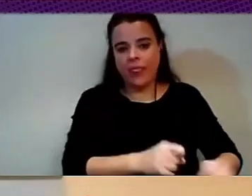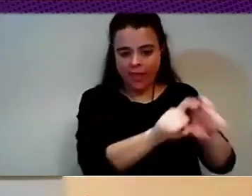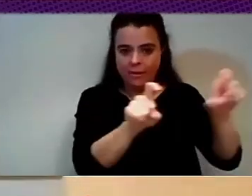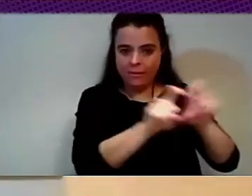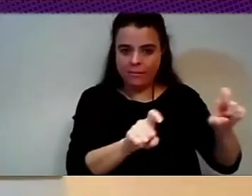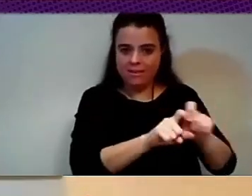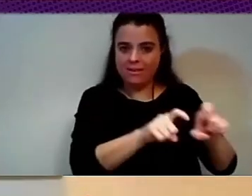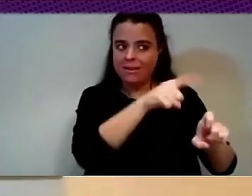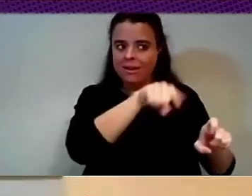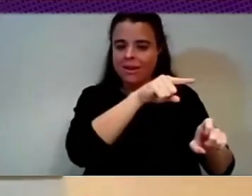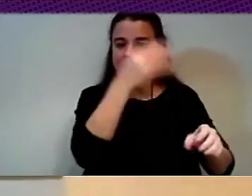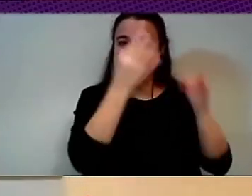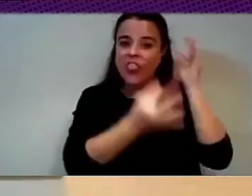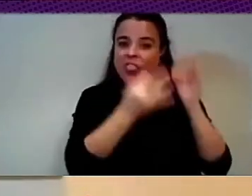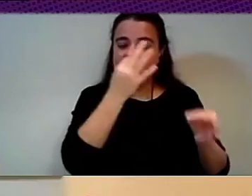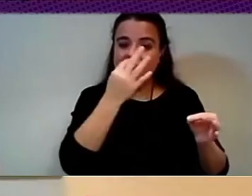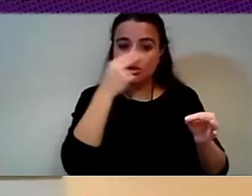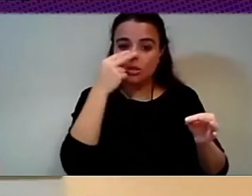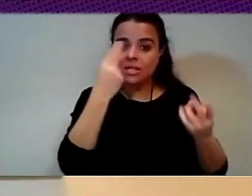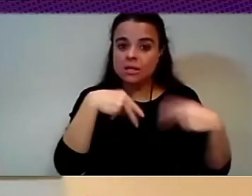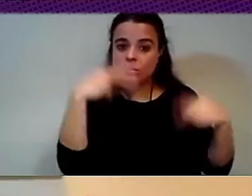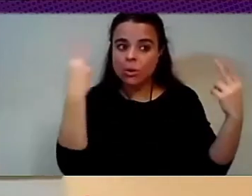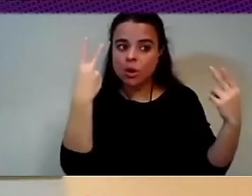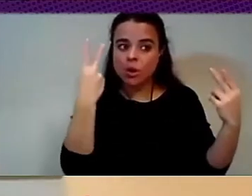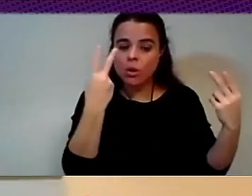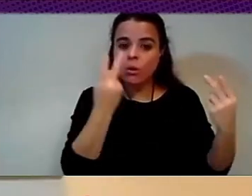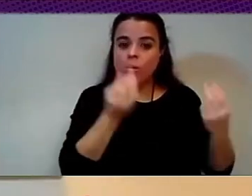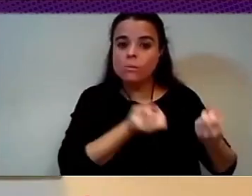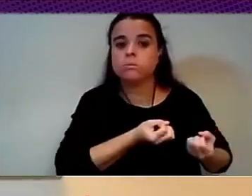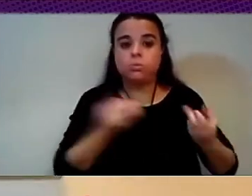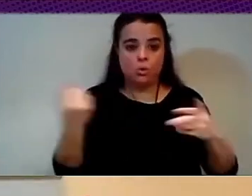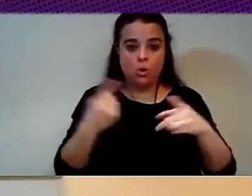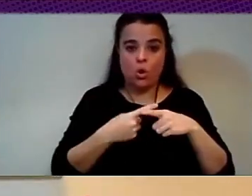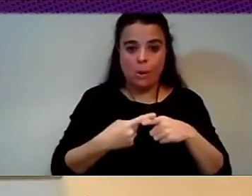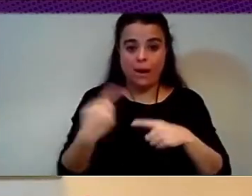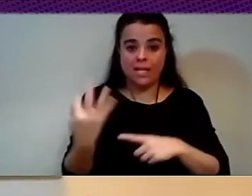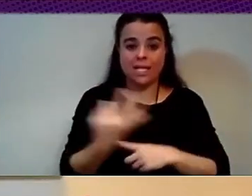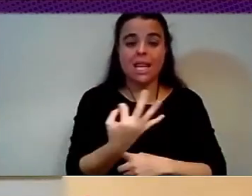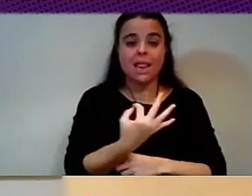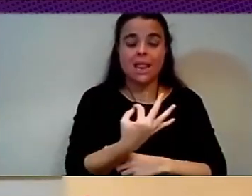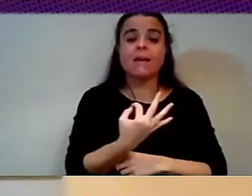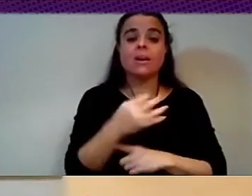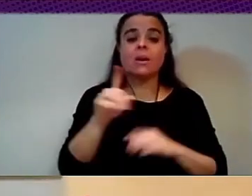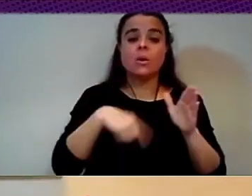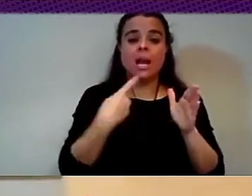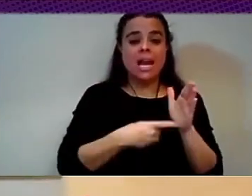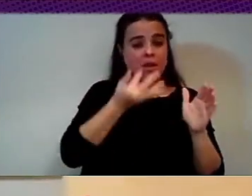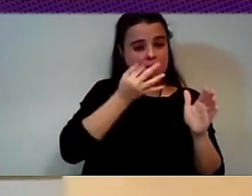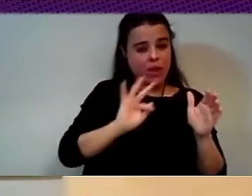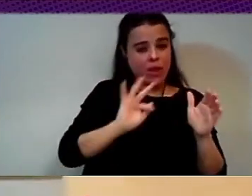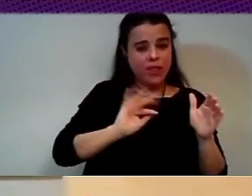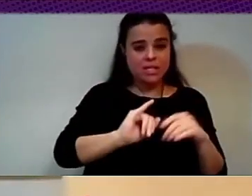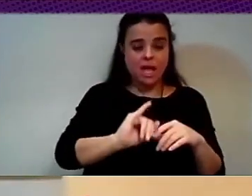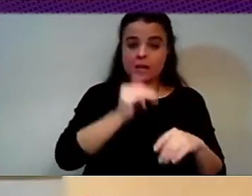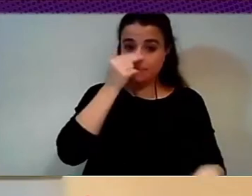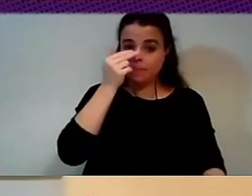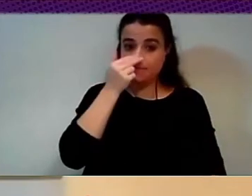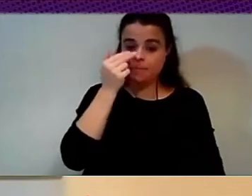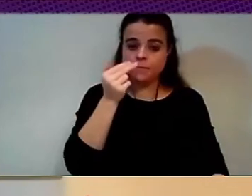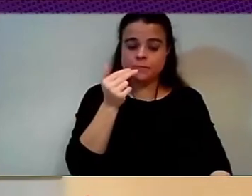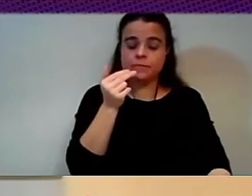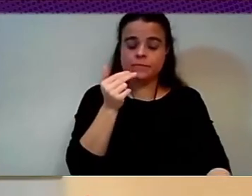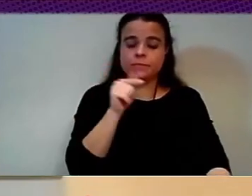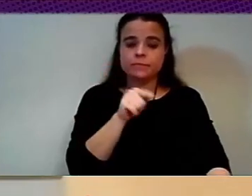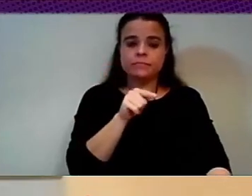So there was a very interesting interesting French law. I mean, this is what we have been experimenting in Barcelona with public